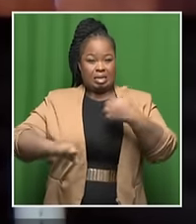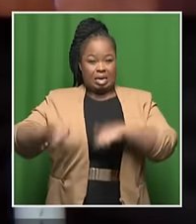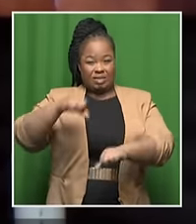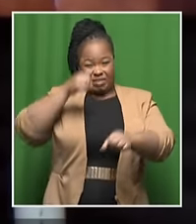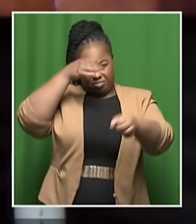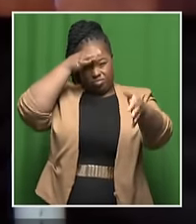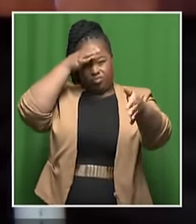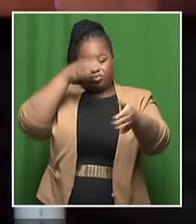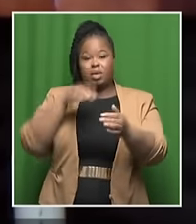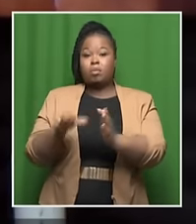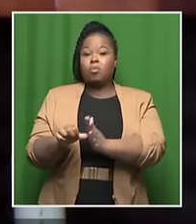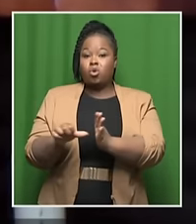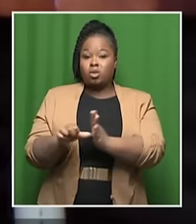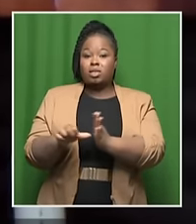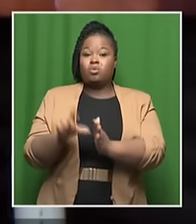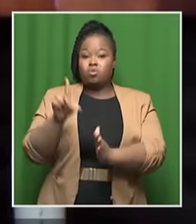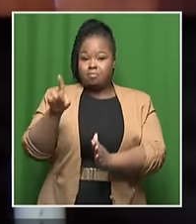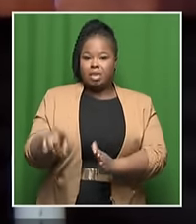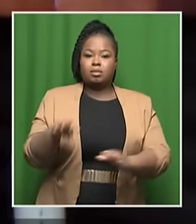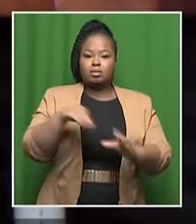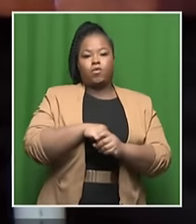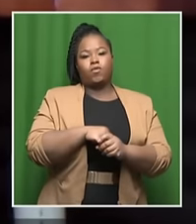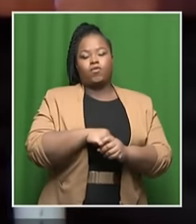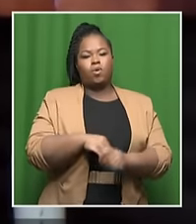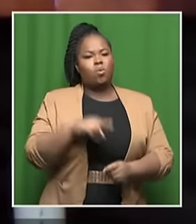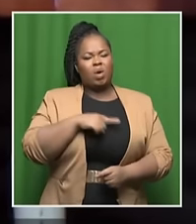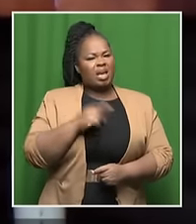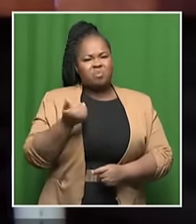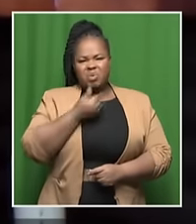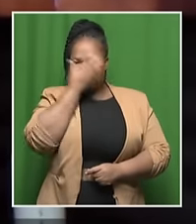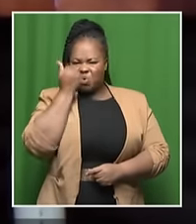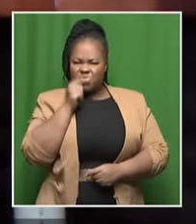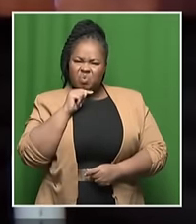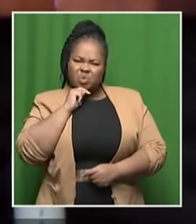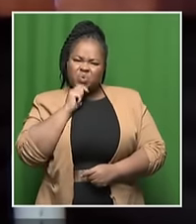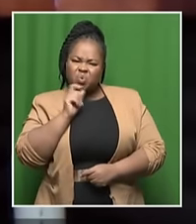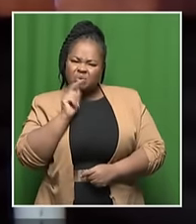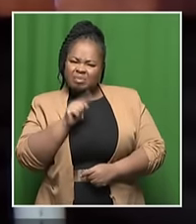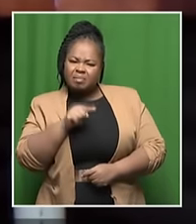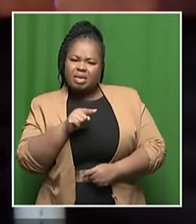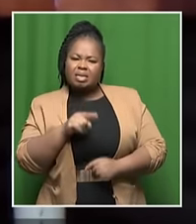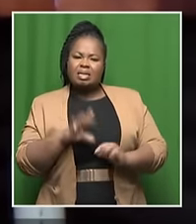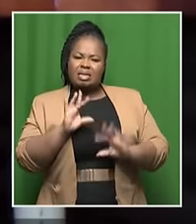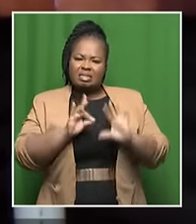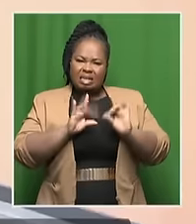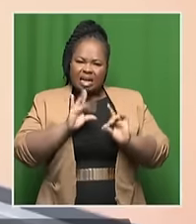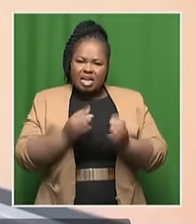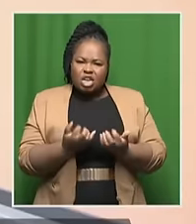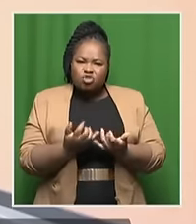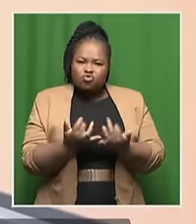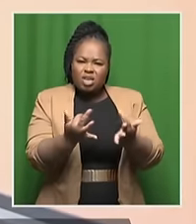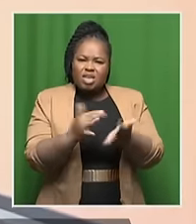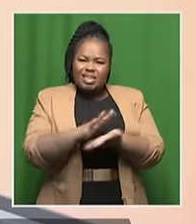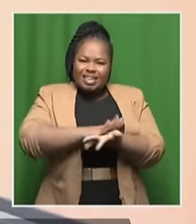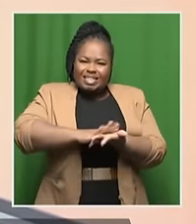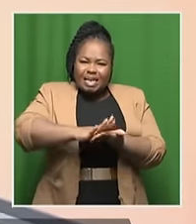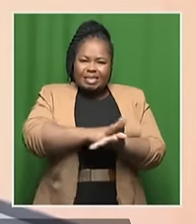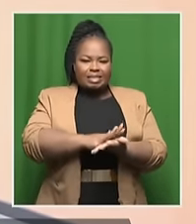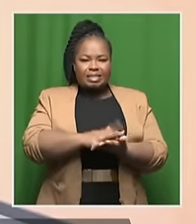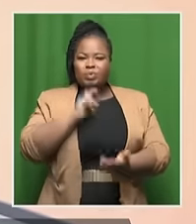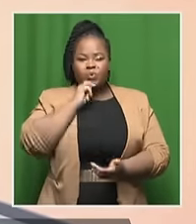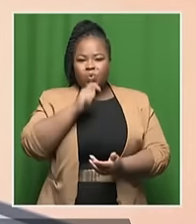is starting to become a limiting factor. Because we don't know what it is that we need to know. Okay. All right. A good